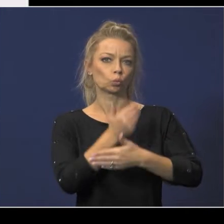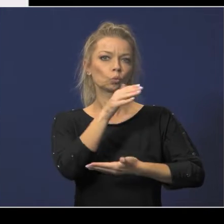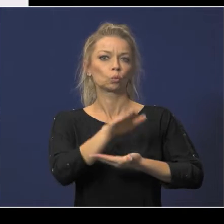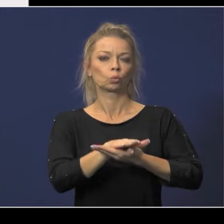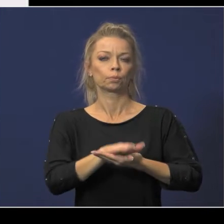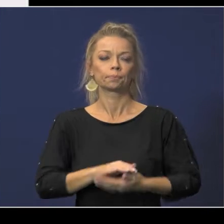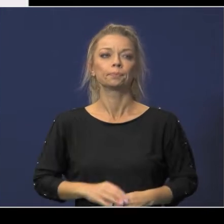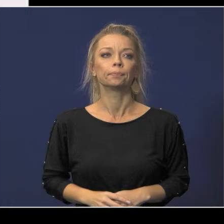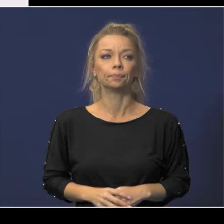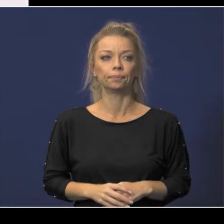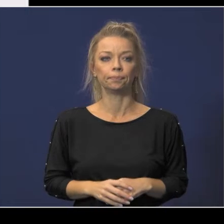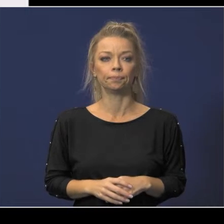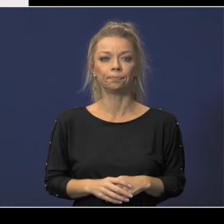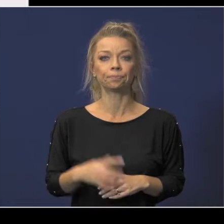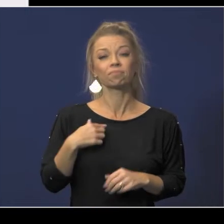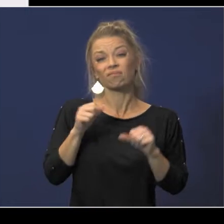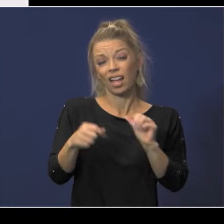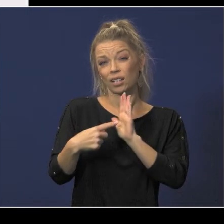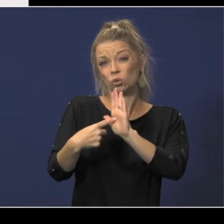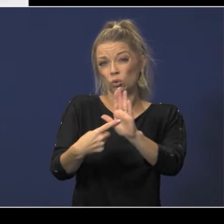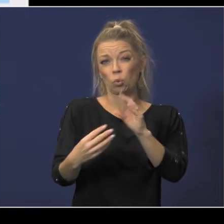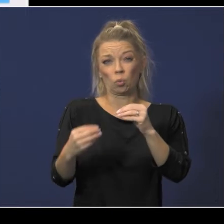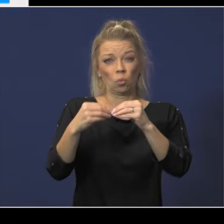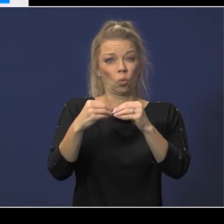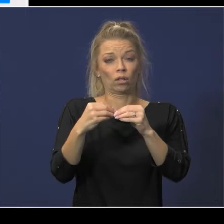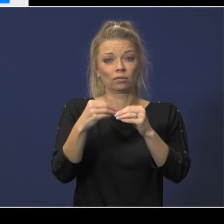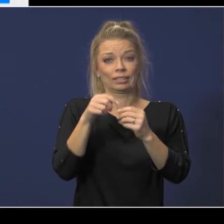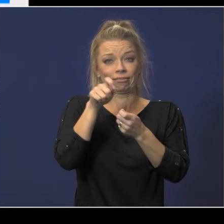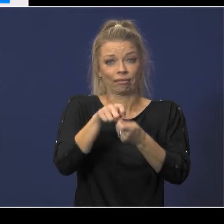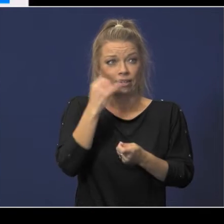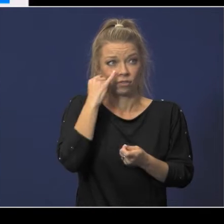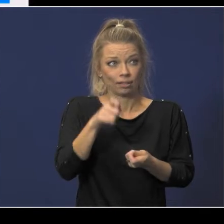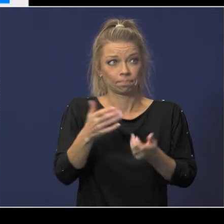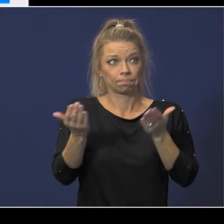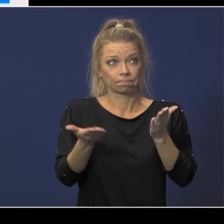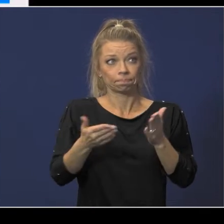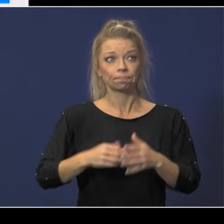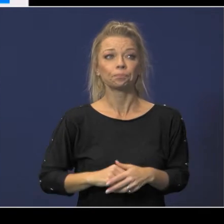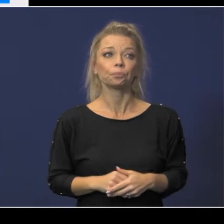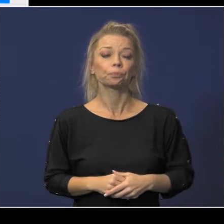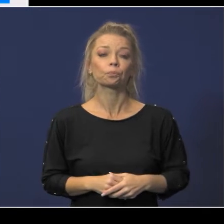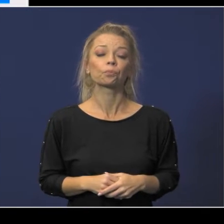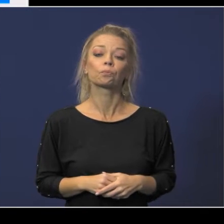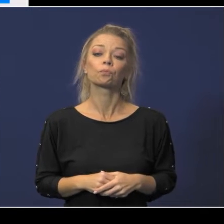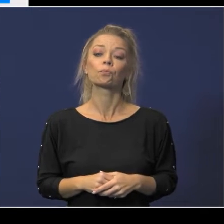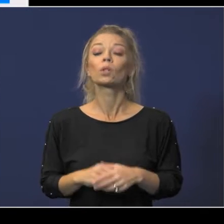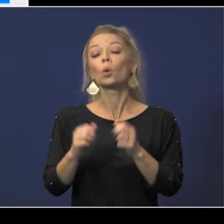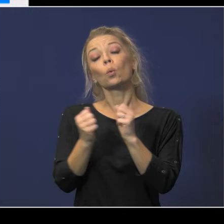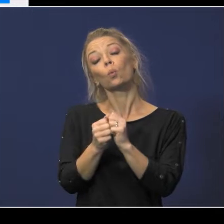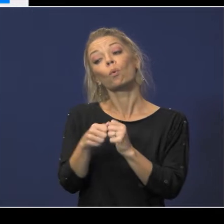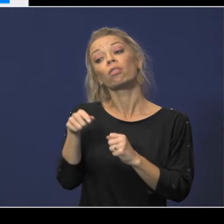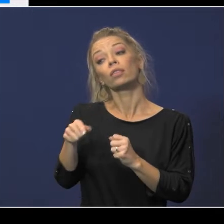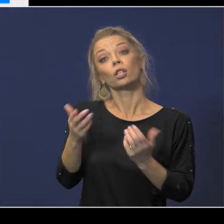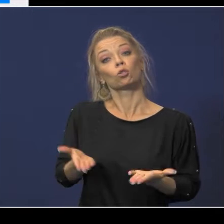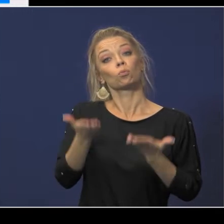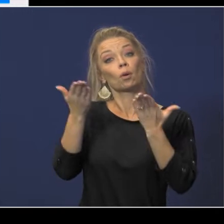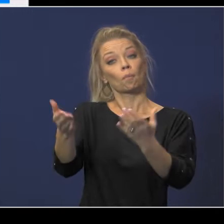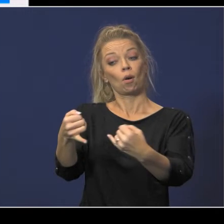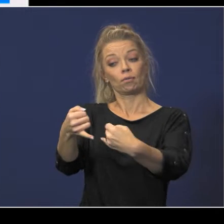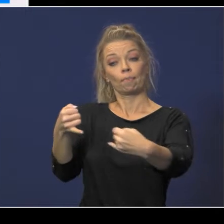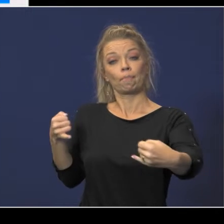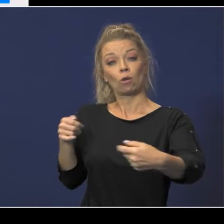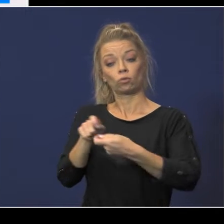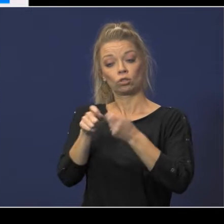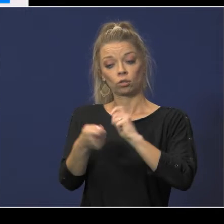if you need to me too with these proposed boundary changes here are the